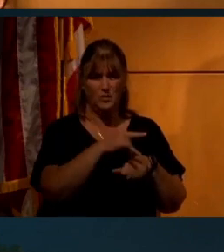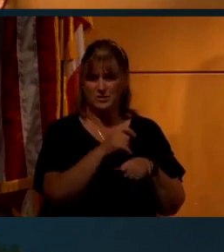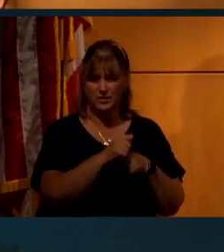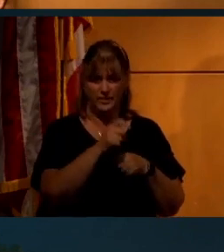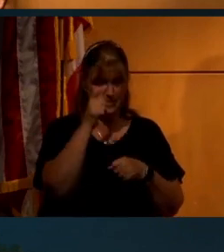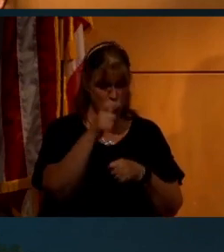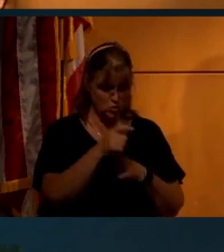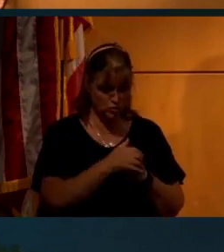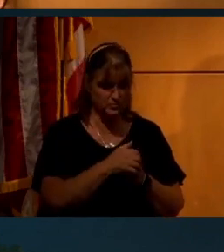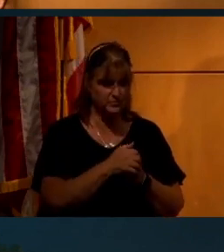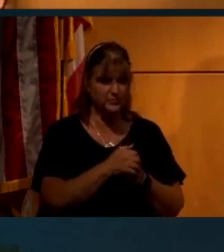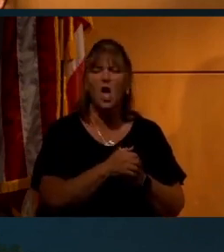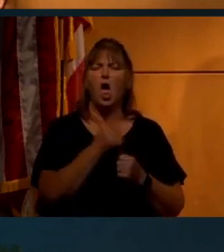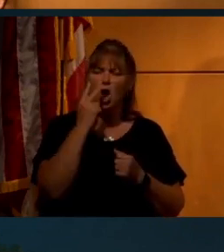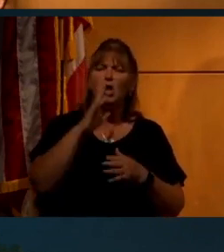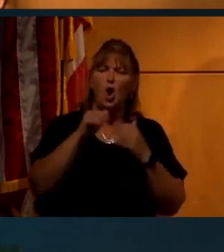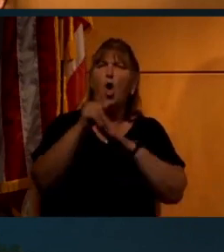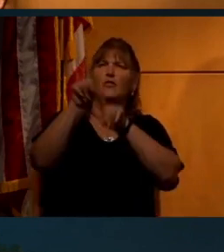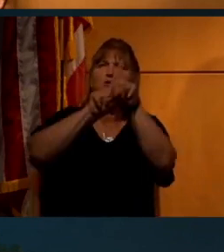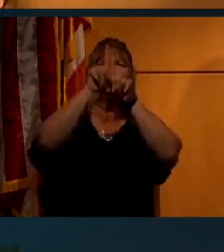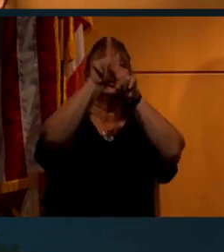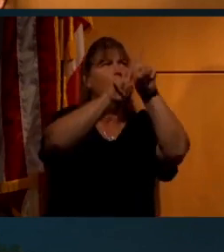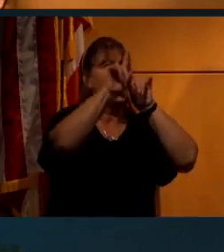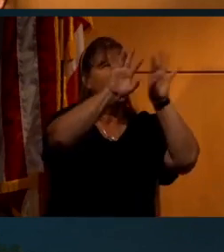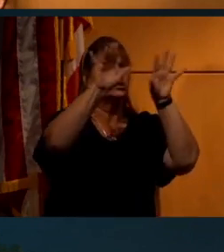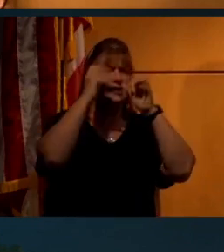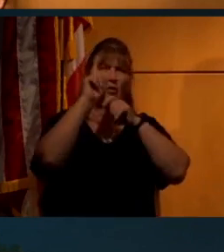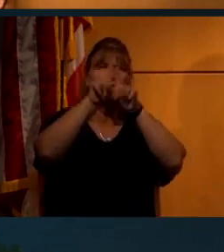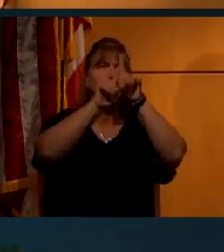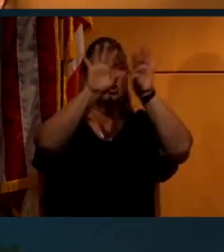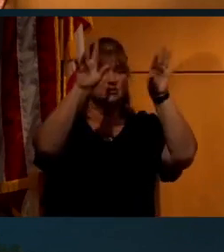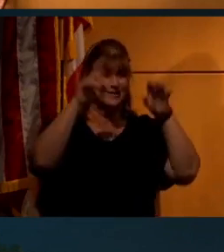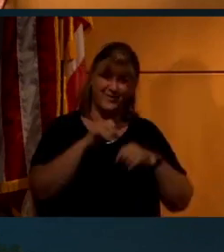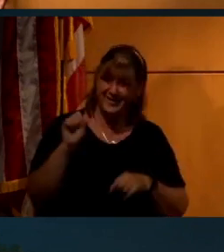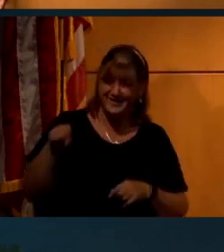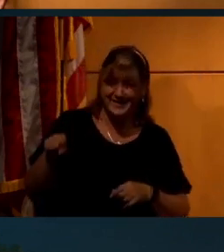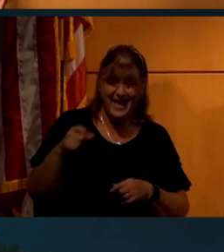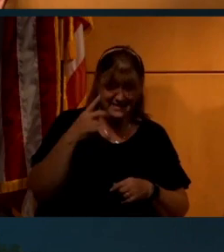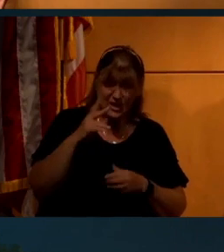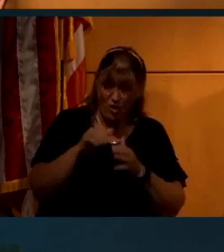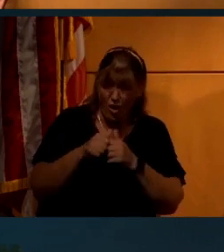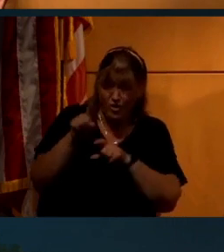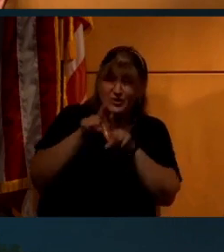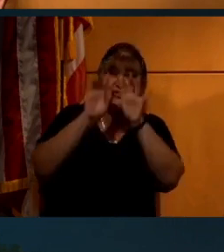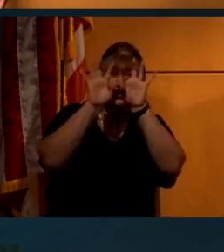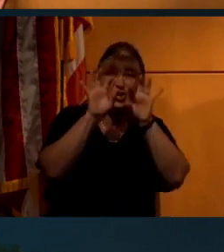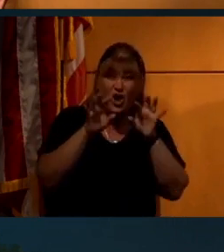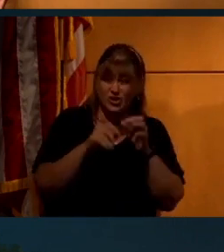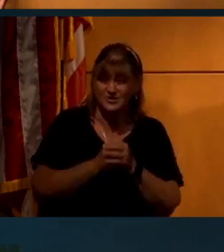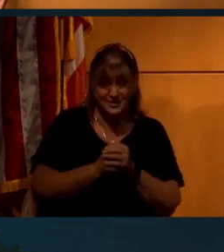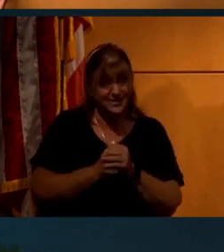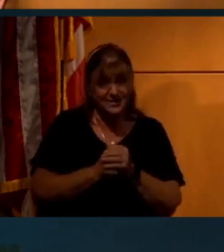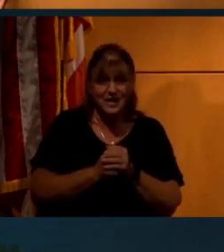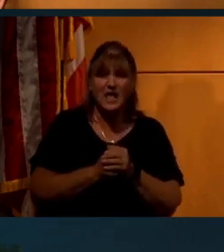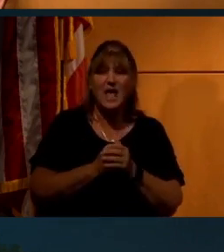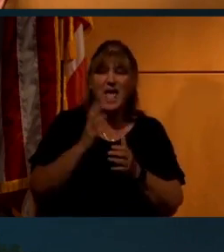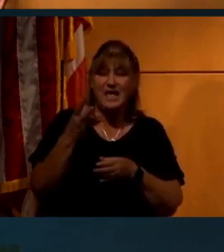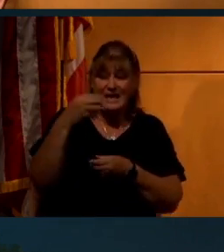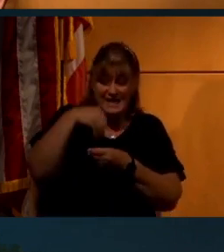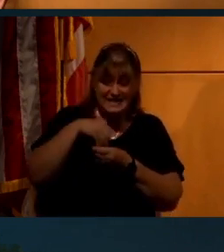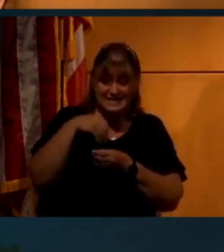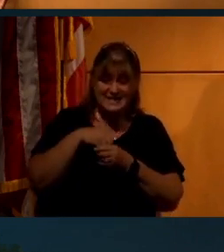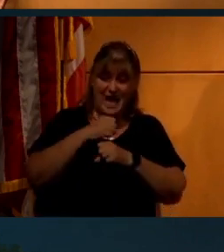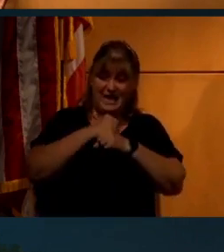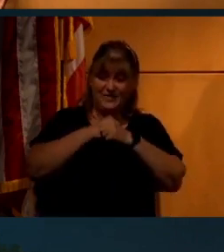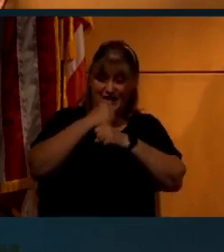moon. And he said, look at all the stars in this picture. Look at all the stars around there. And I was like, yeah, look at all the stars in that image, including inside the